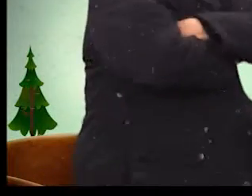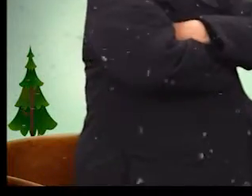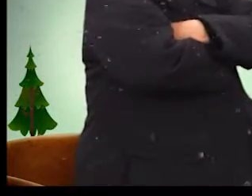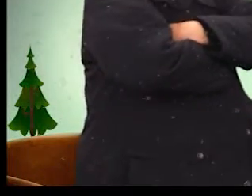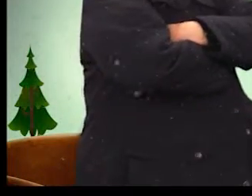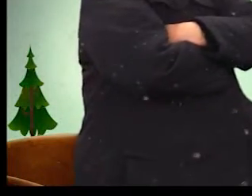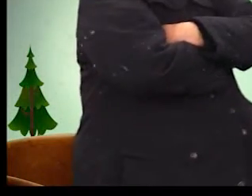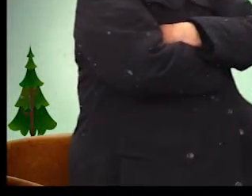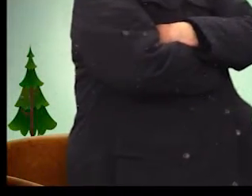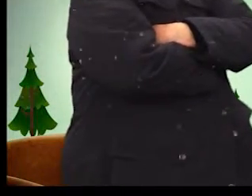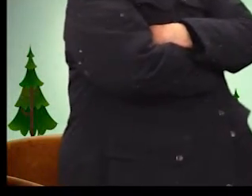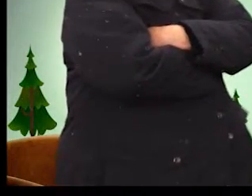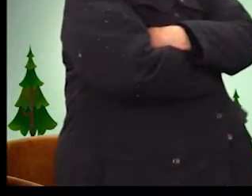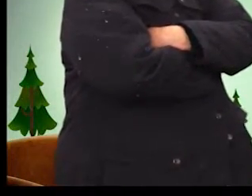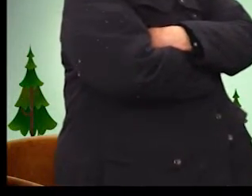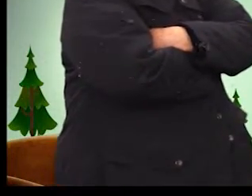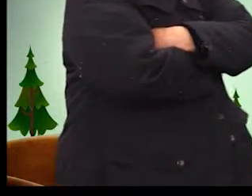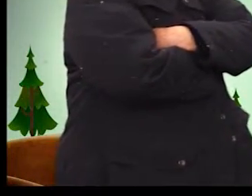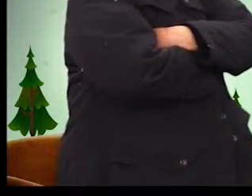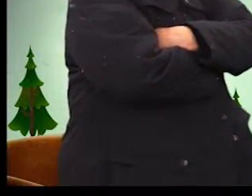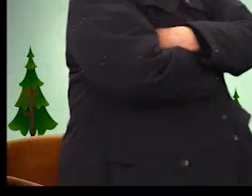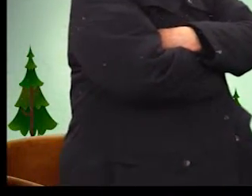I'm gonna build a fire.